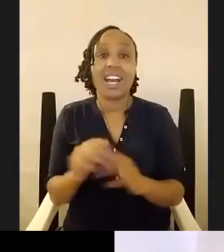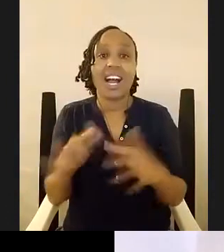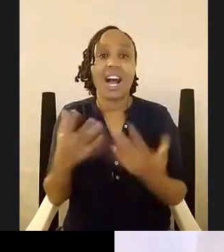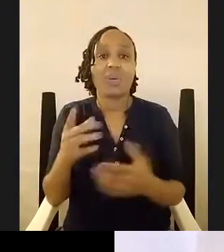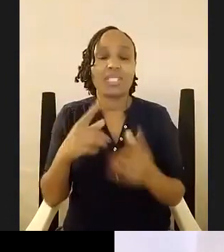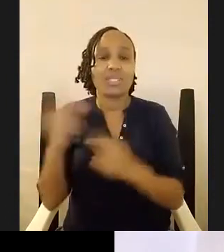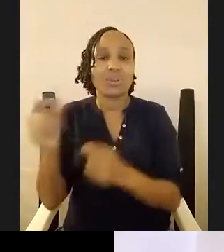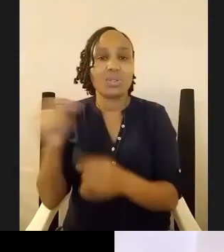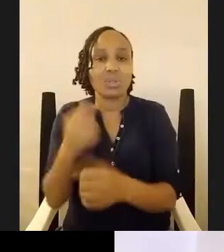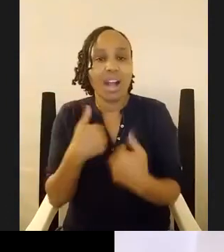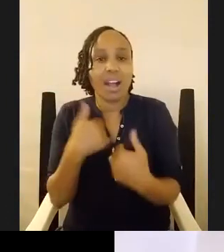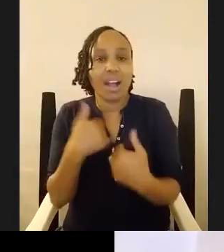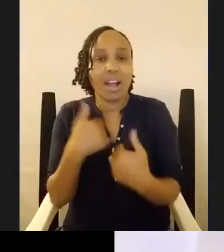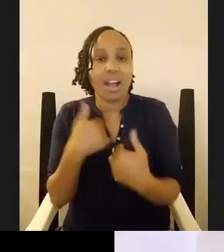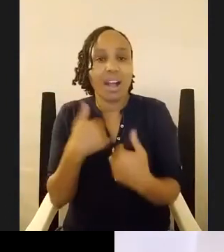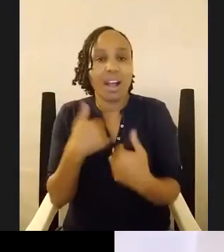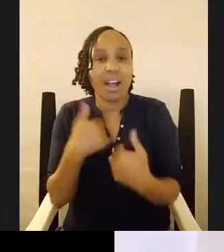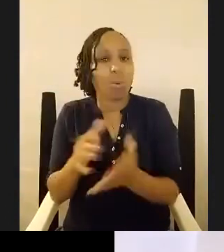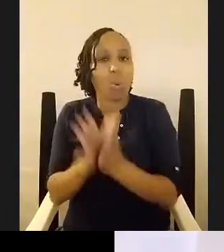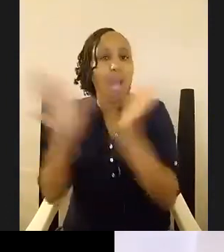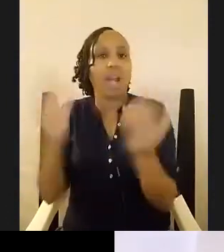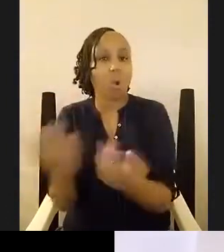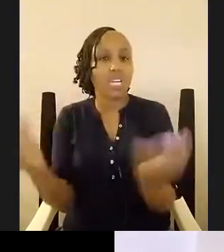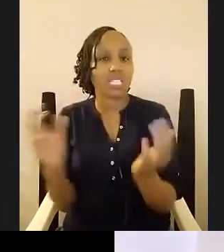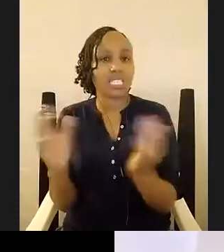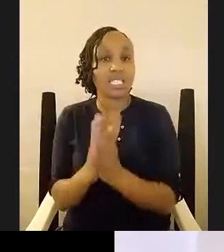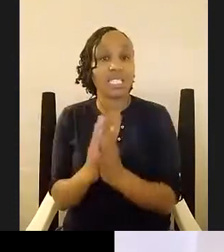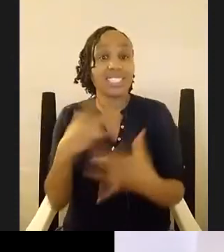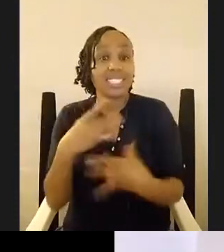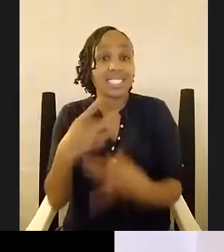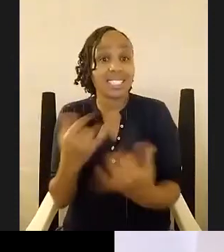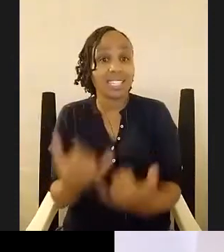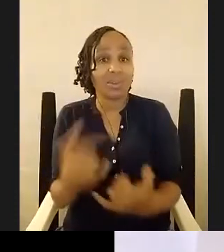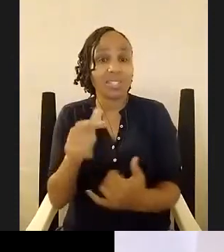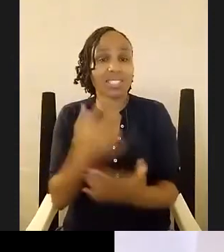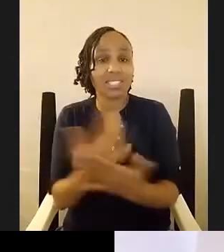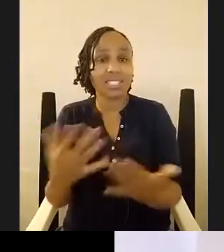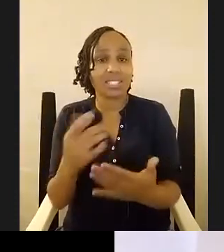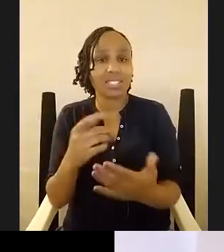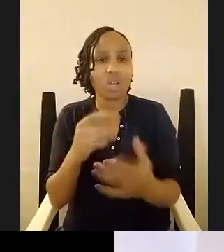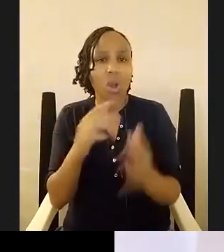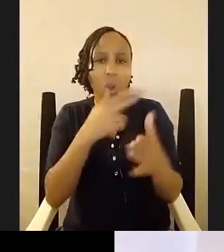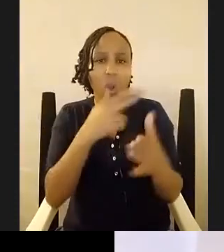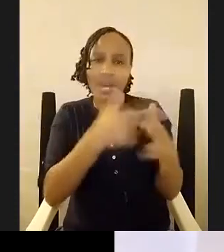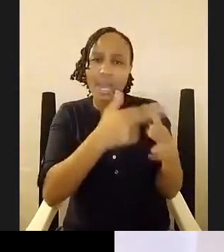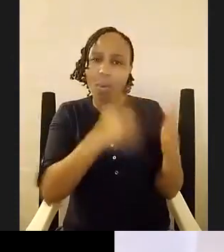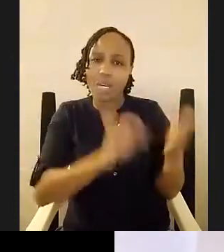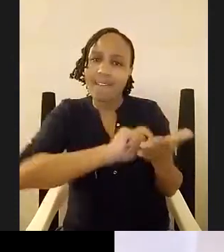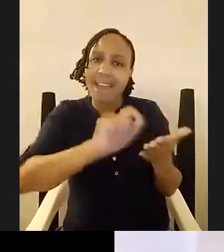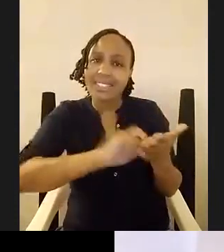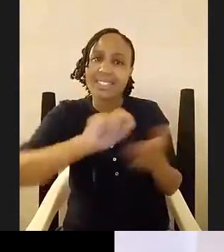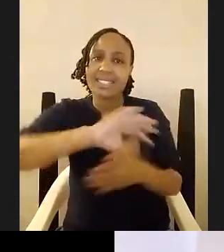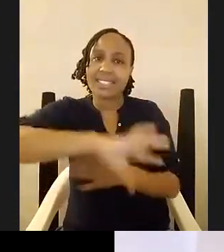wider audience yeah it's interesting that this thing is called writing cities and uh look i have a very narrow